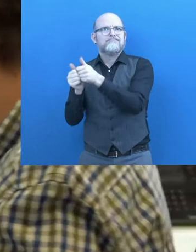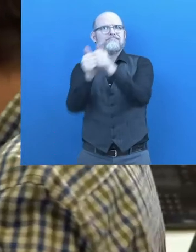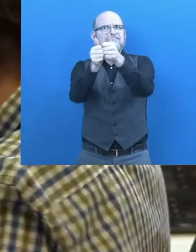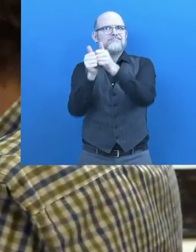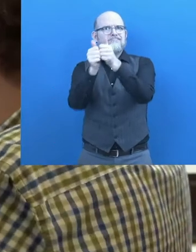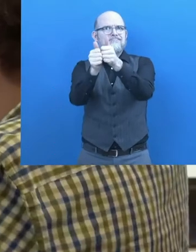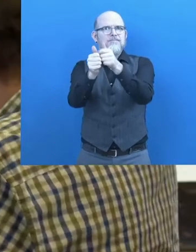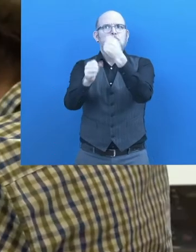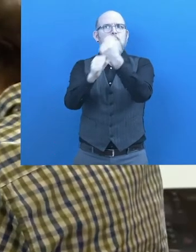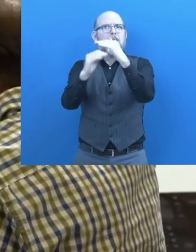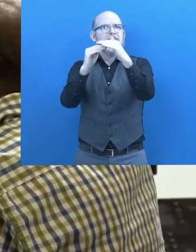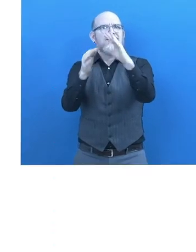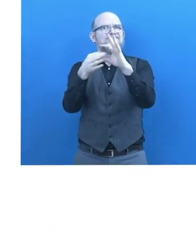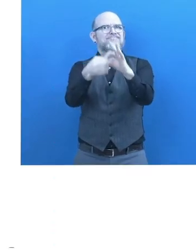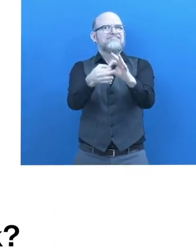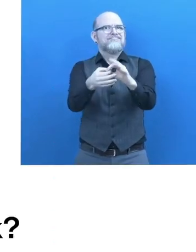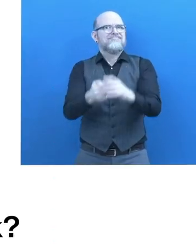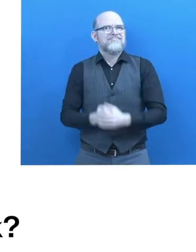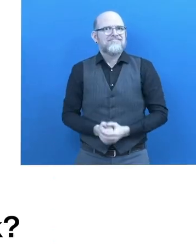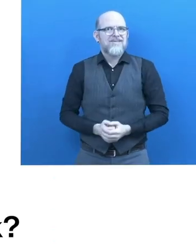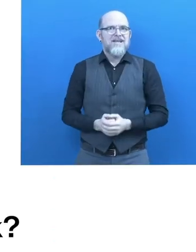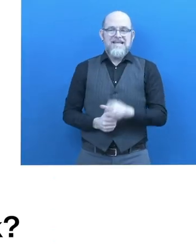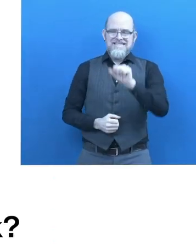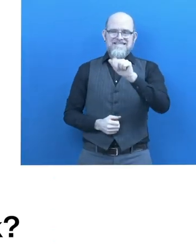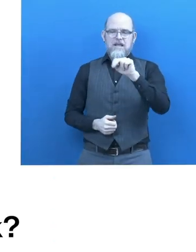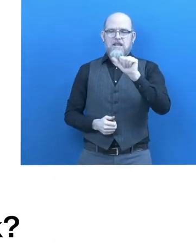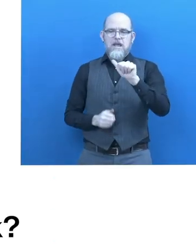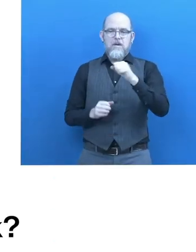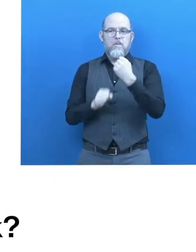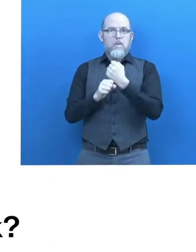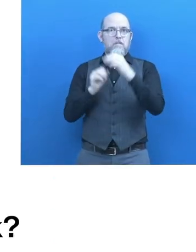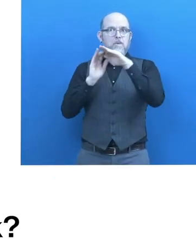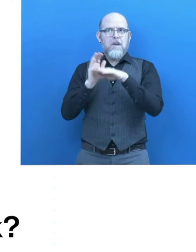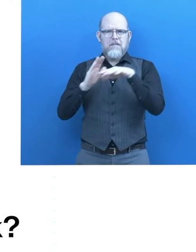on the job side. How does Santa Work Program work?